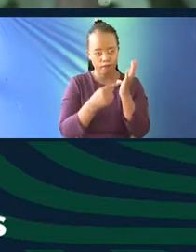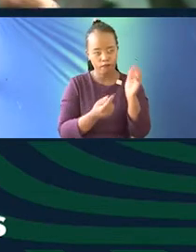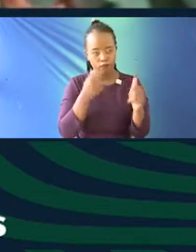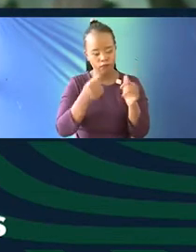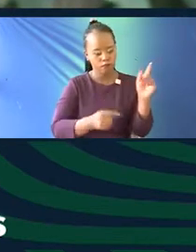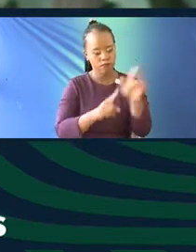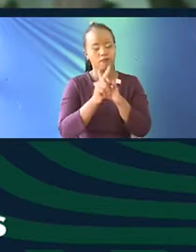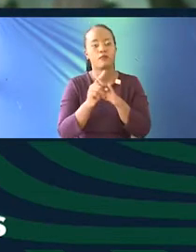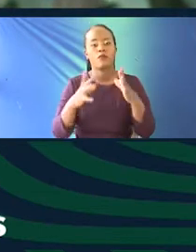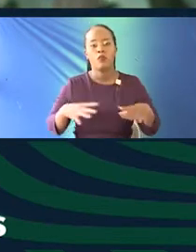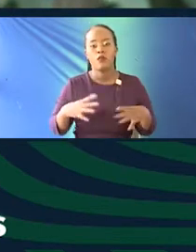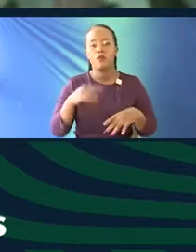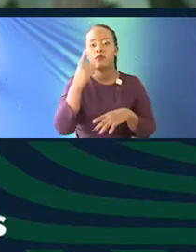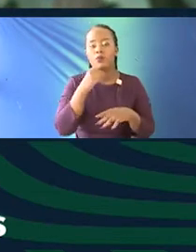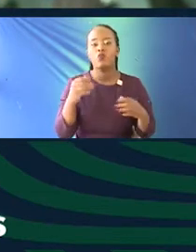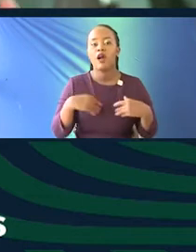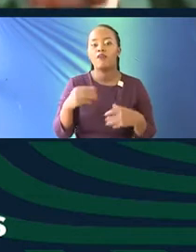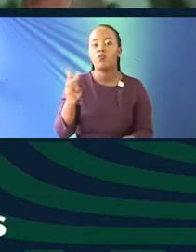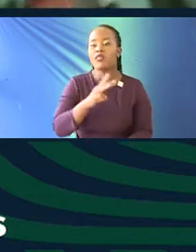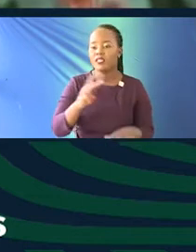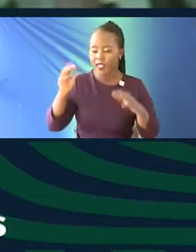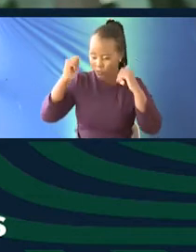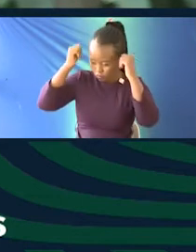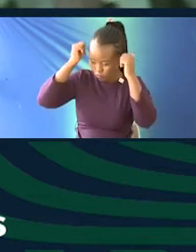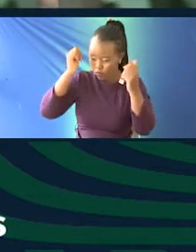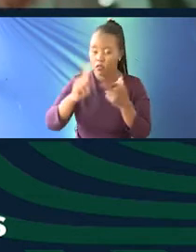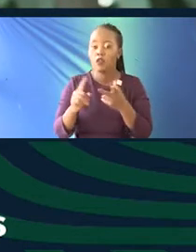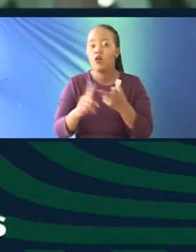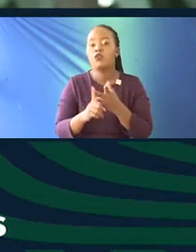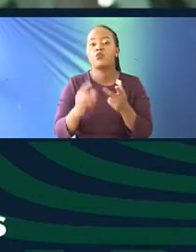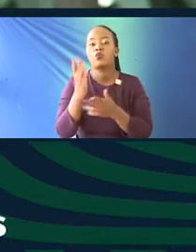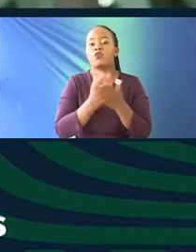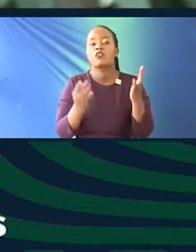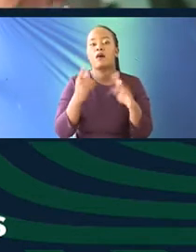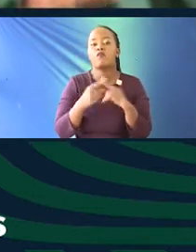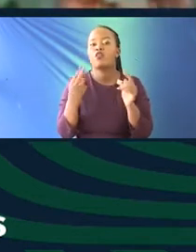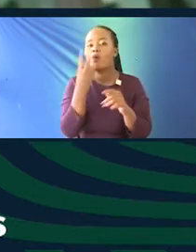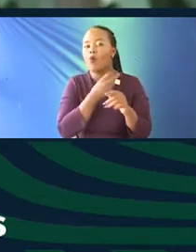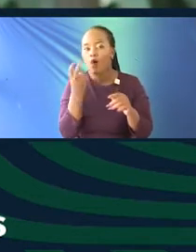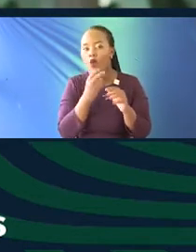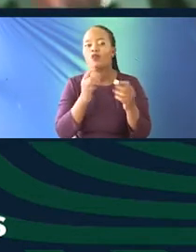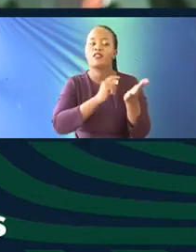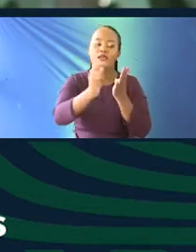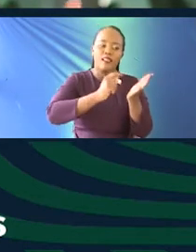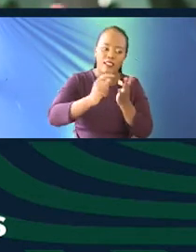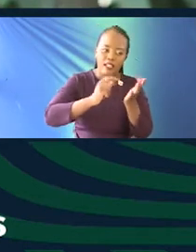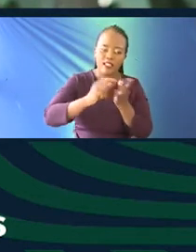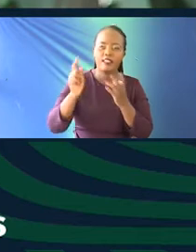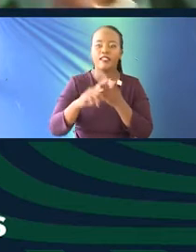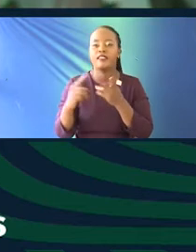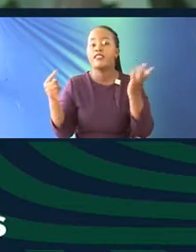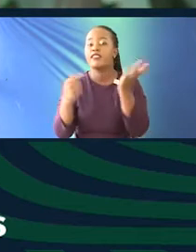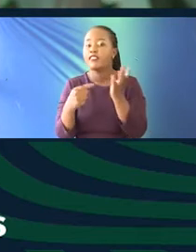in, the people who have a Western education come in and then attribute, like, take it from oral, make it written, digitize it, because